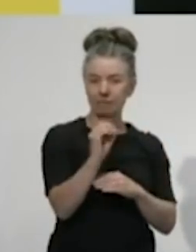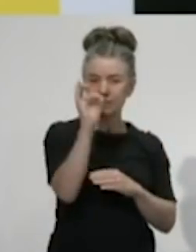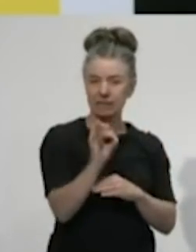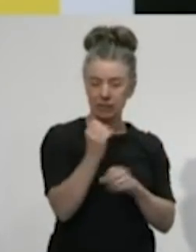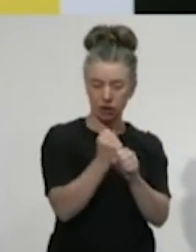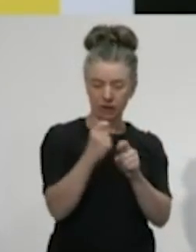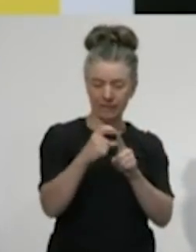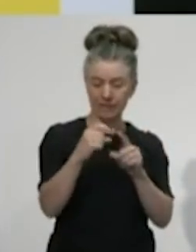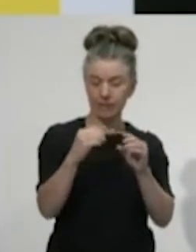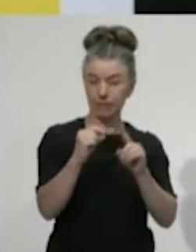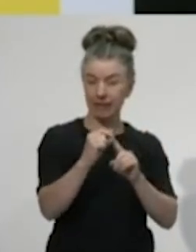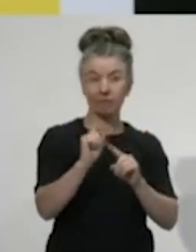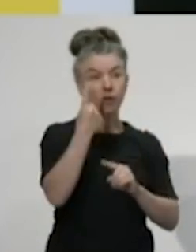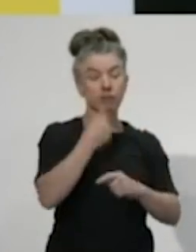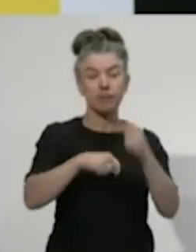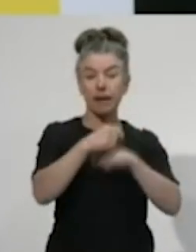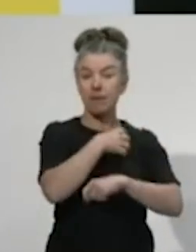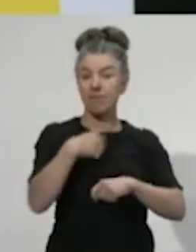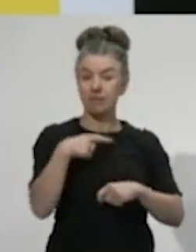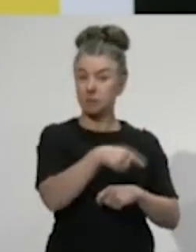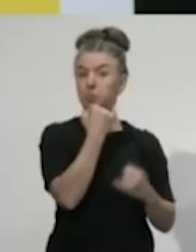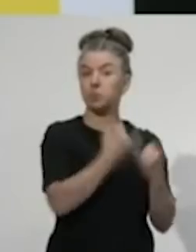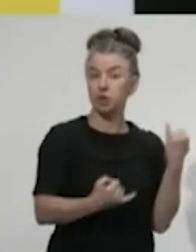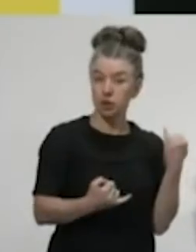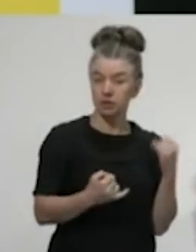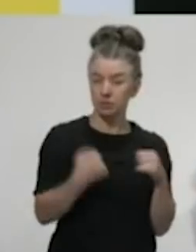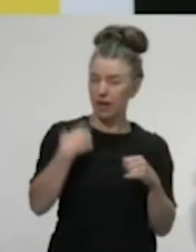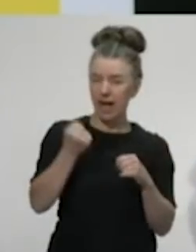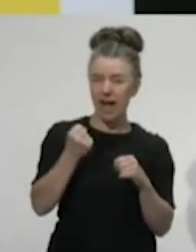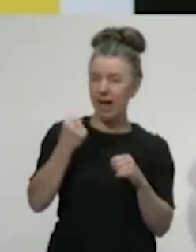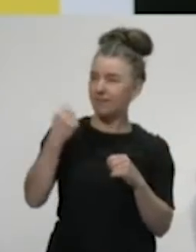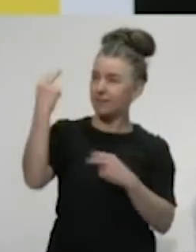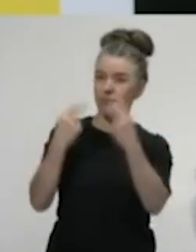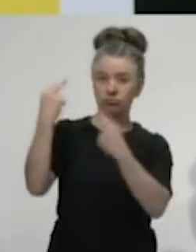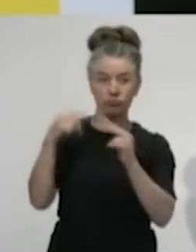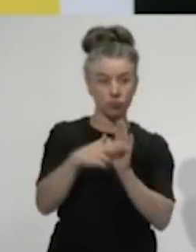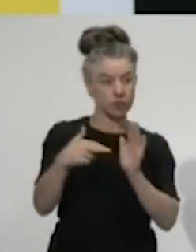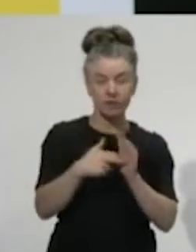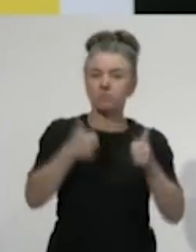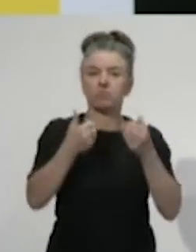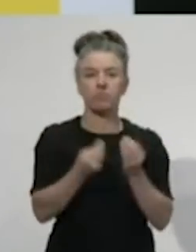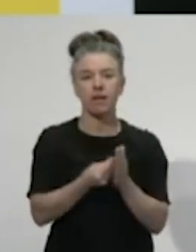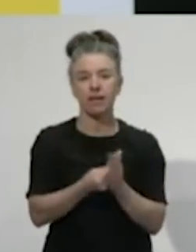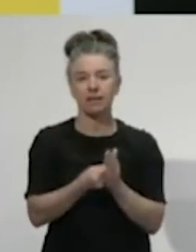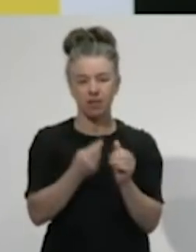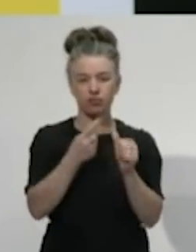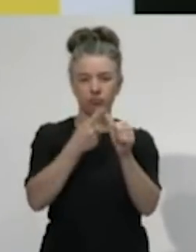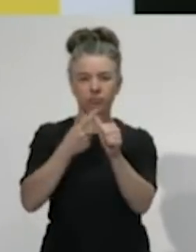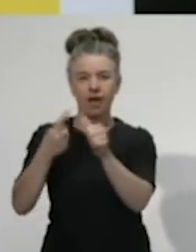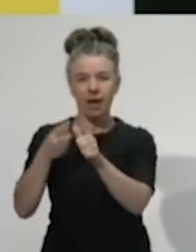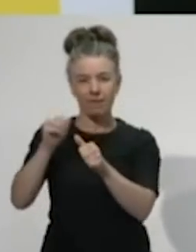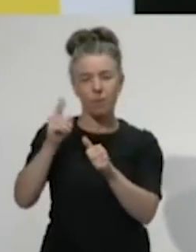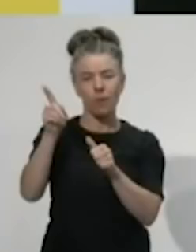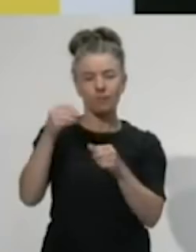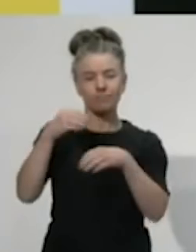unemployment around 4%, and a AAA foreign currency rating from Moody's. I defended the surplus as we ran in our first two budgets on